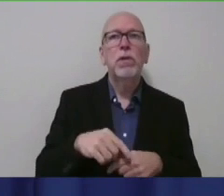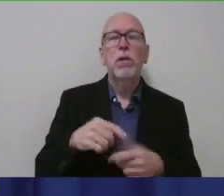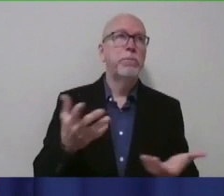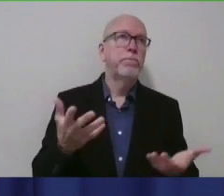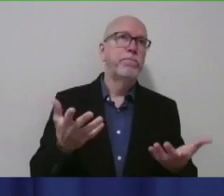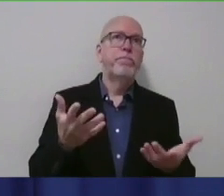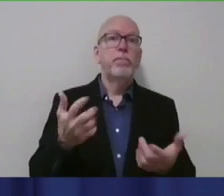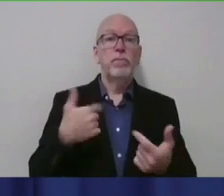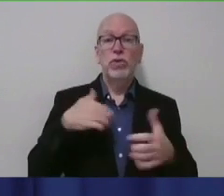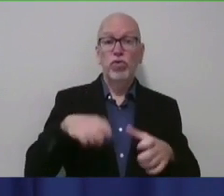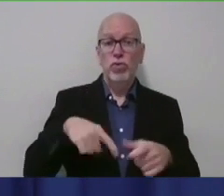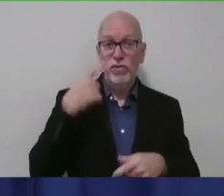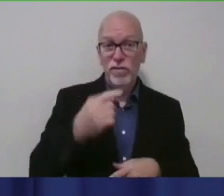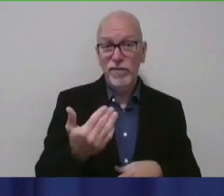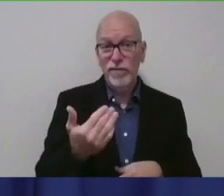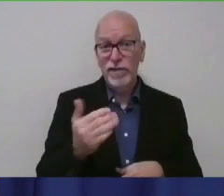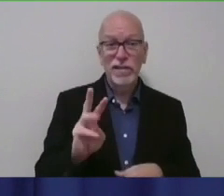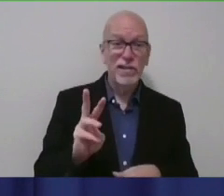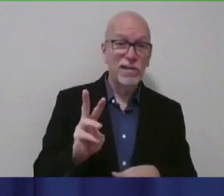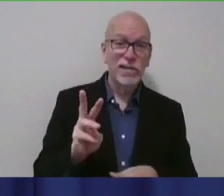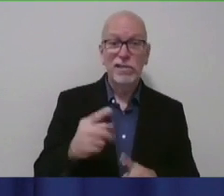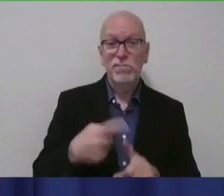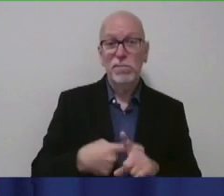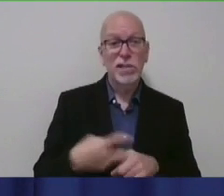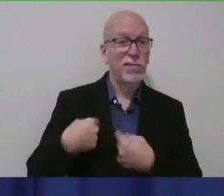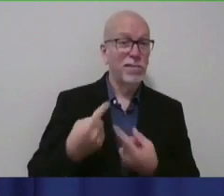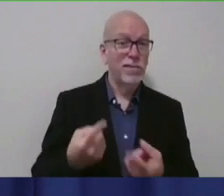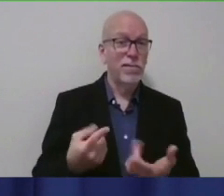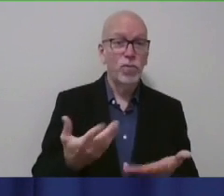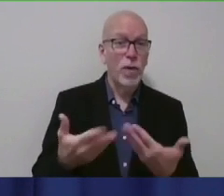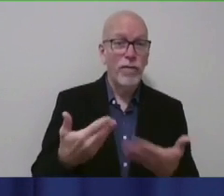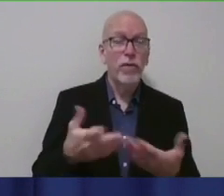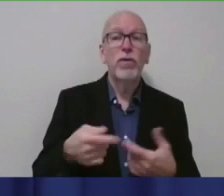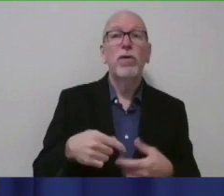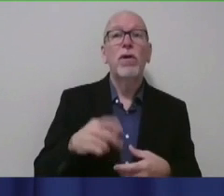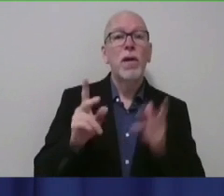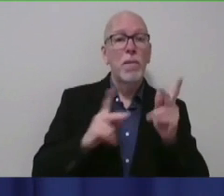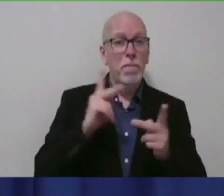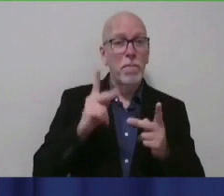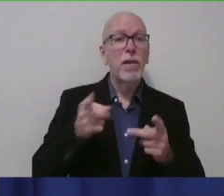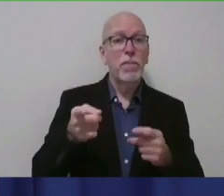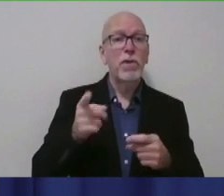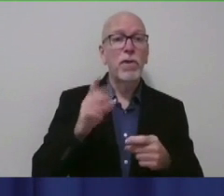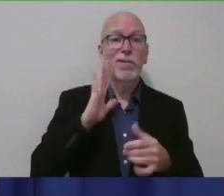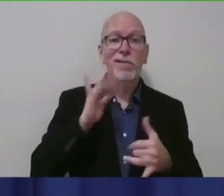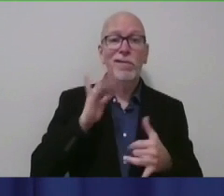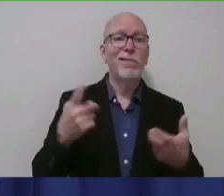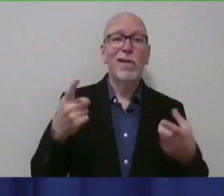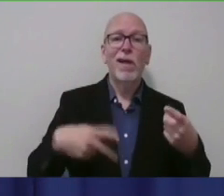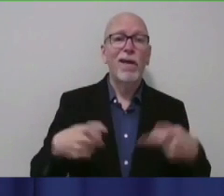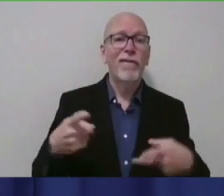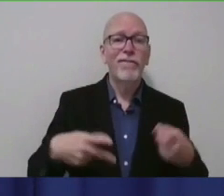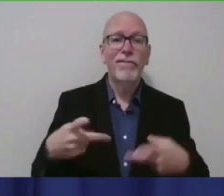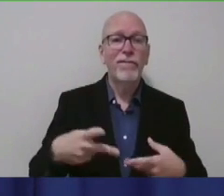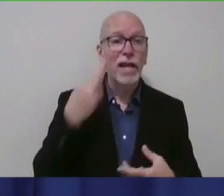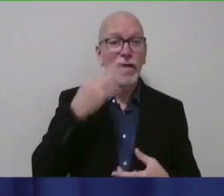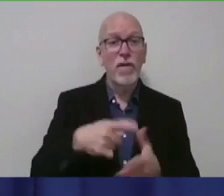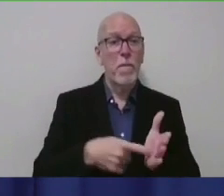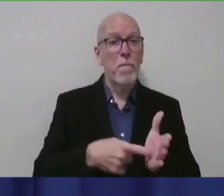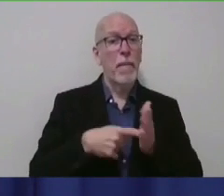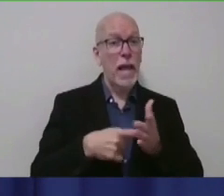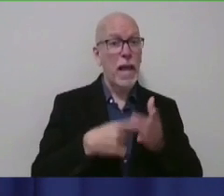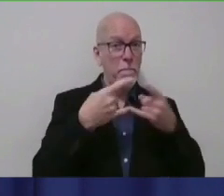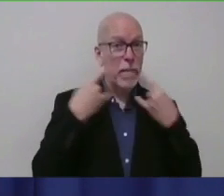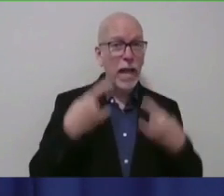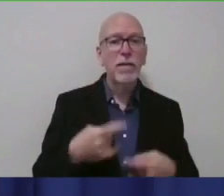15 or 16, however many months it's been, that people come down about half and half. If you mandate masks, 50%